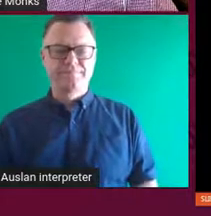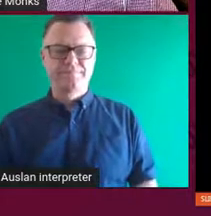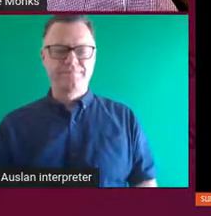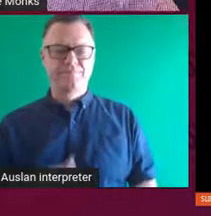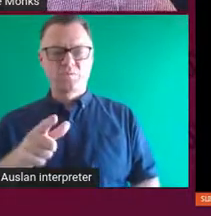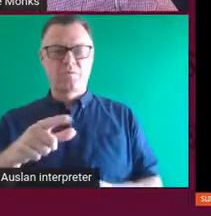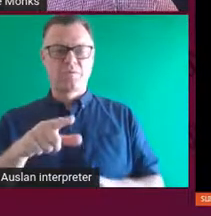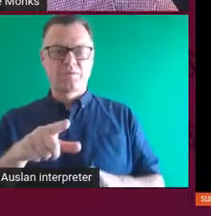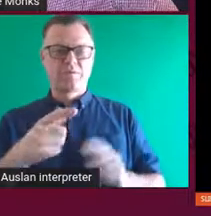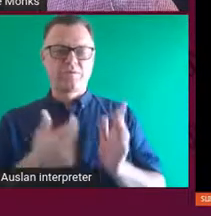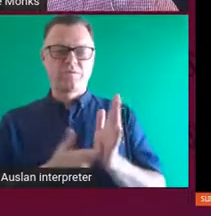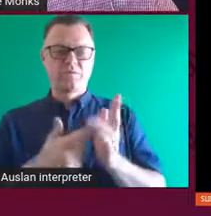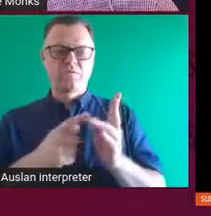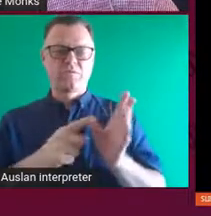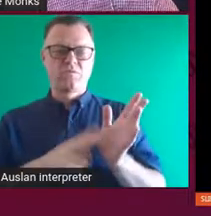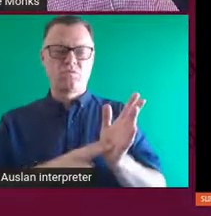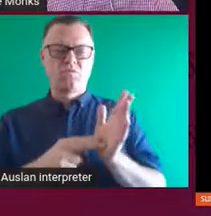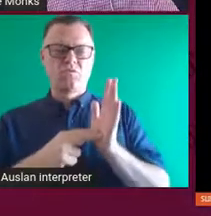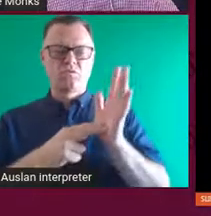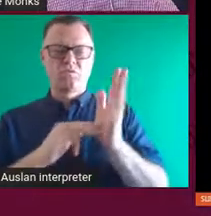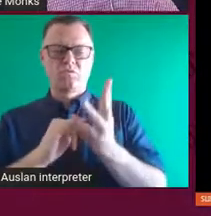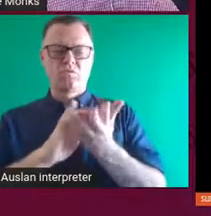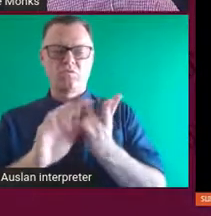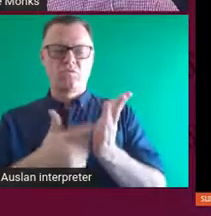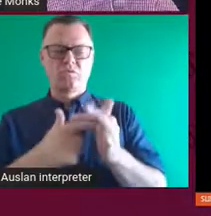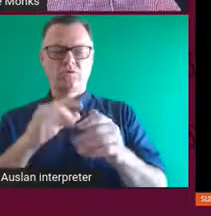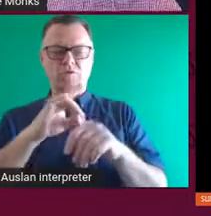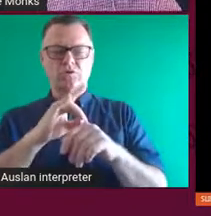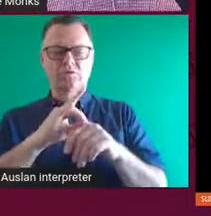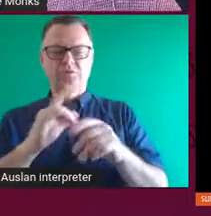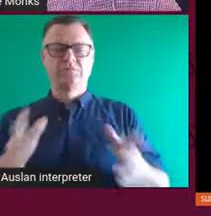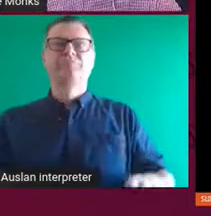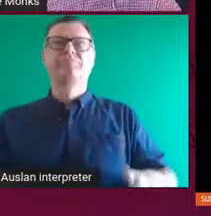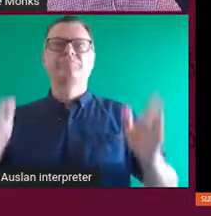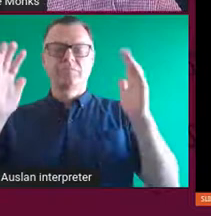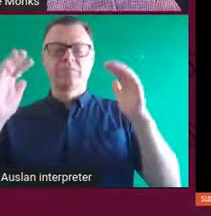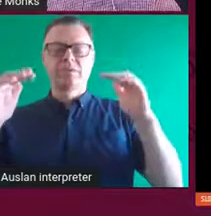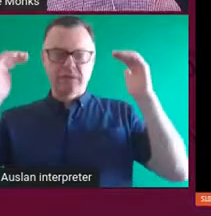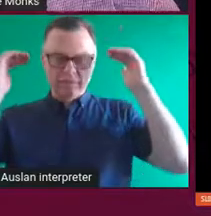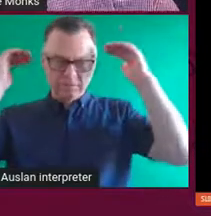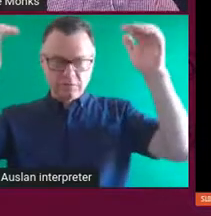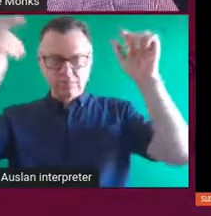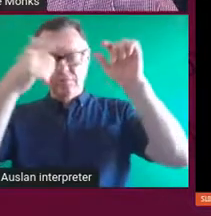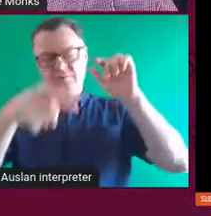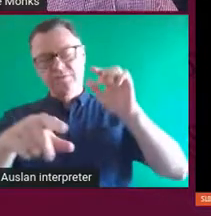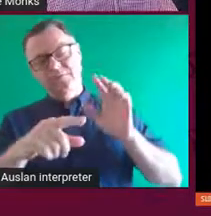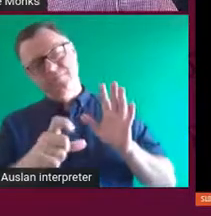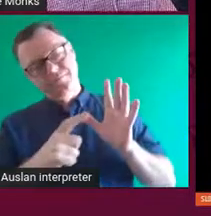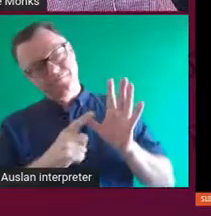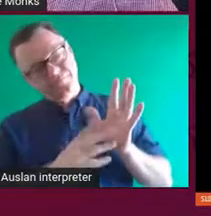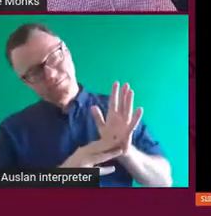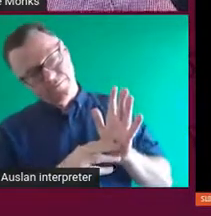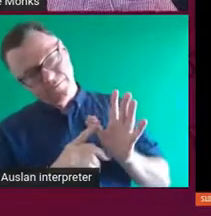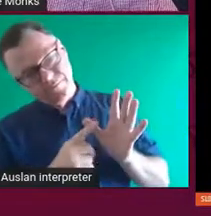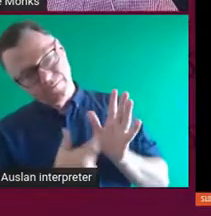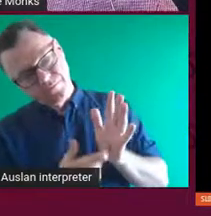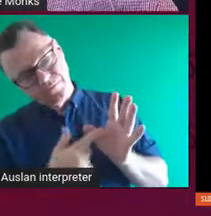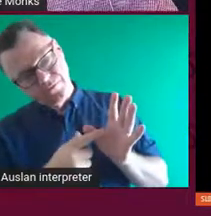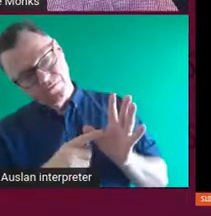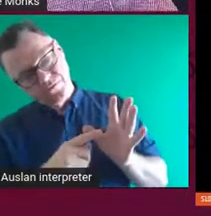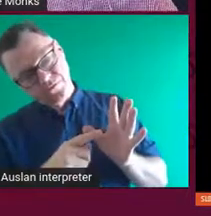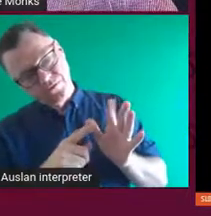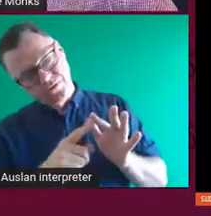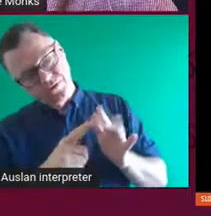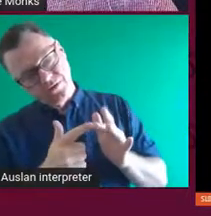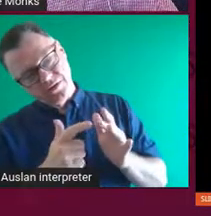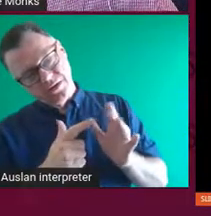Royal North Shore Hospital as you come into this building, which says Cameregal today, tomorrow,